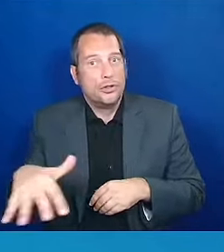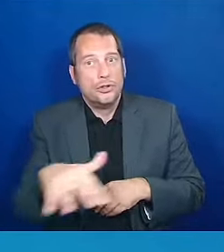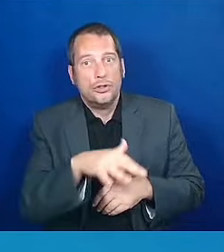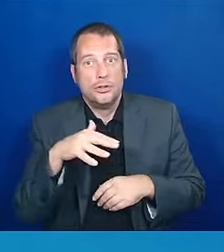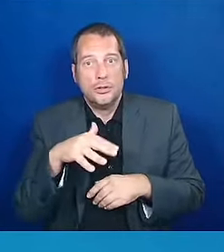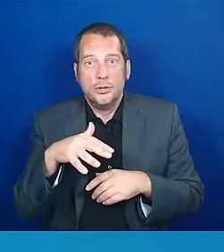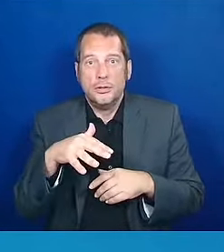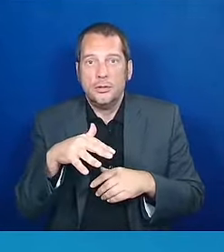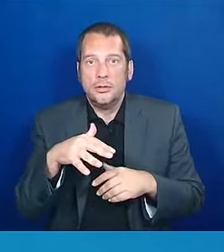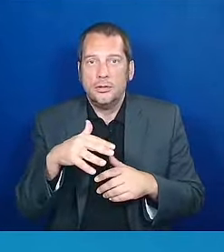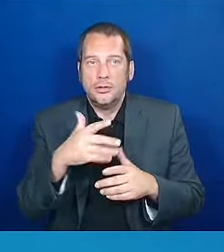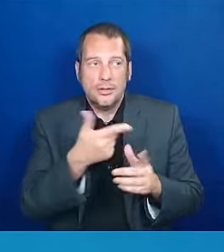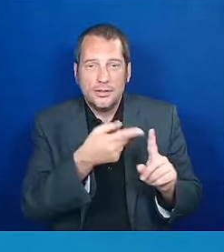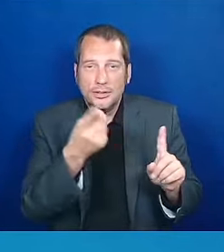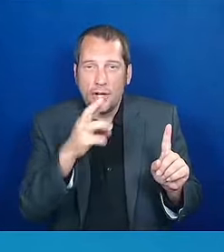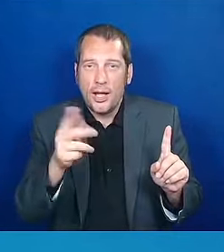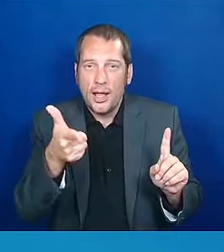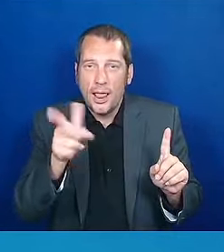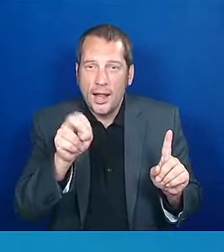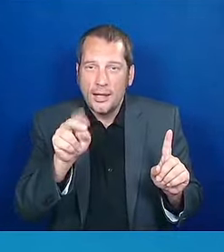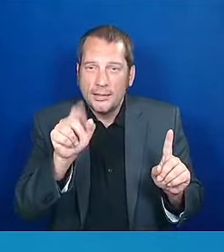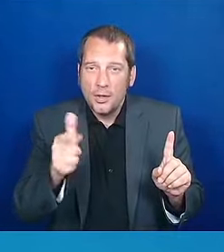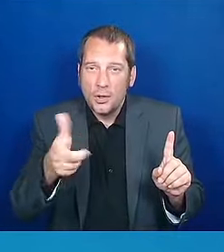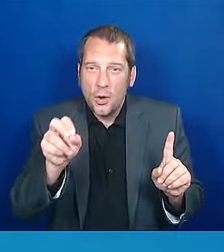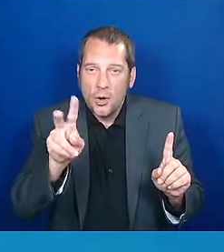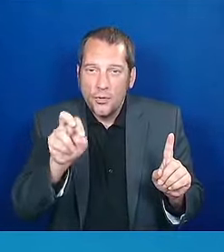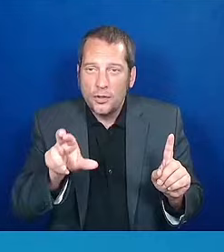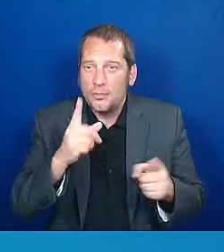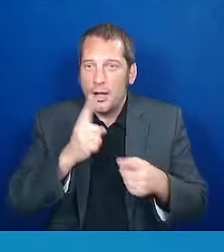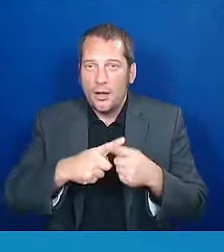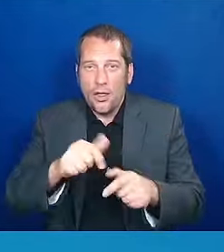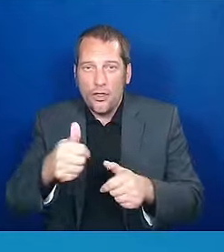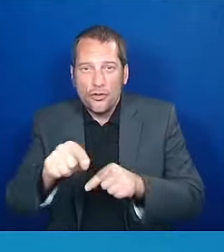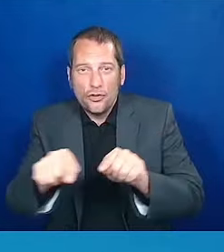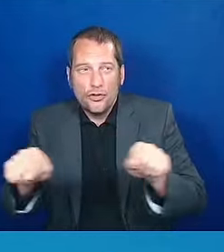thank you for your years of leadership and mentorship.